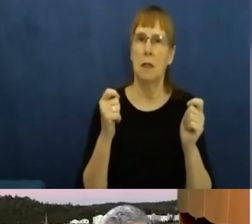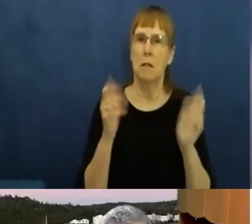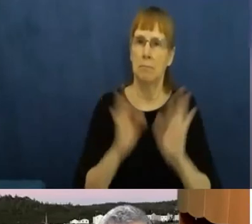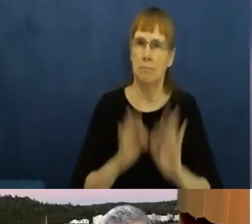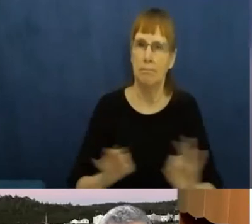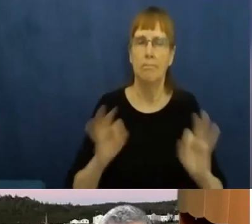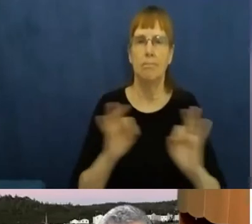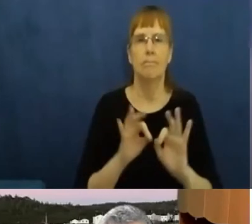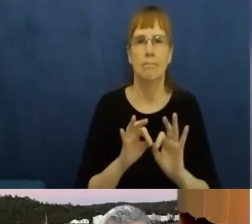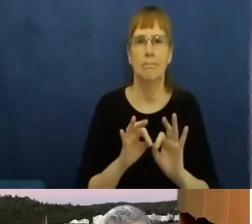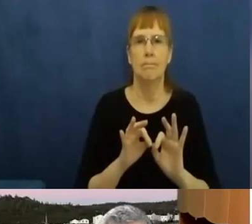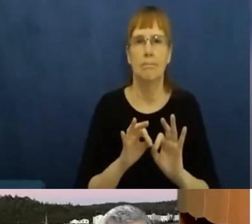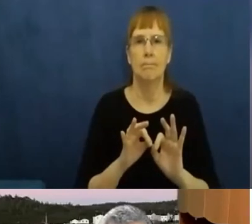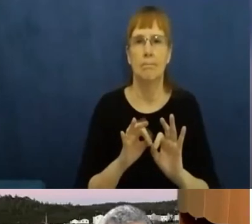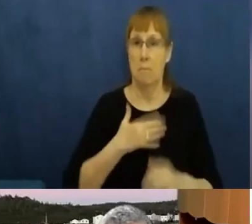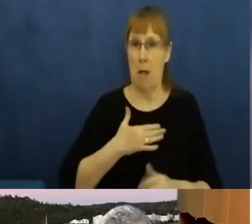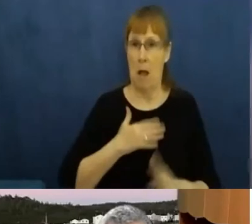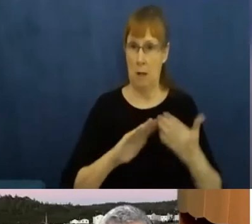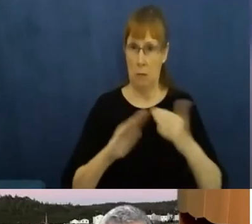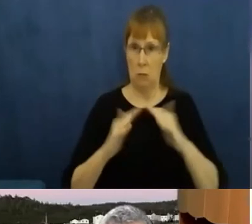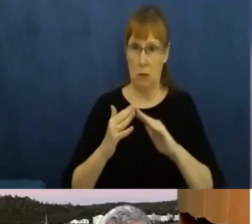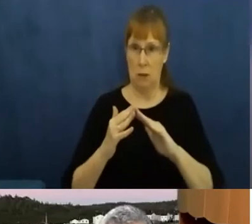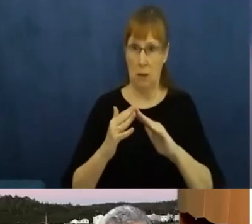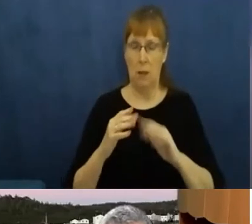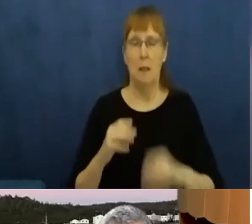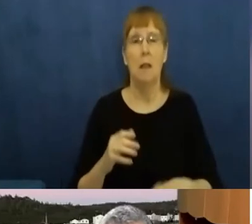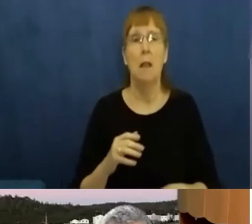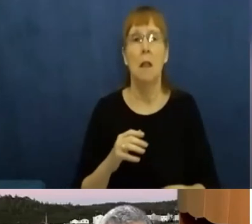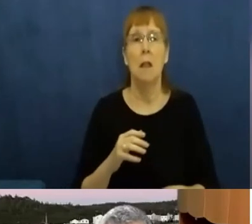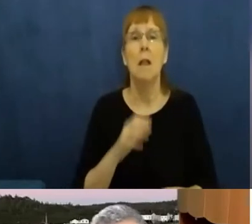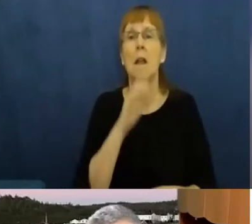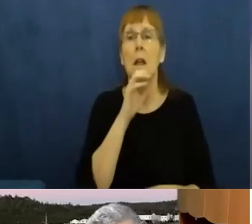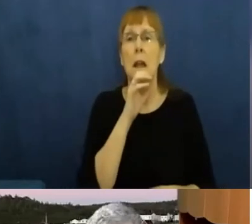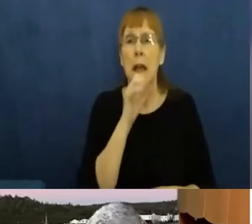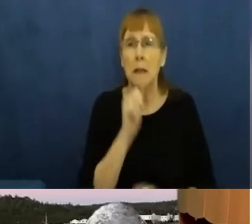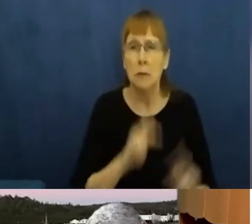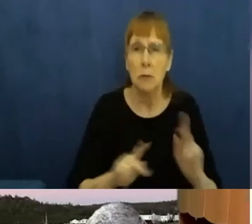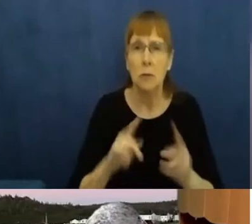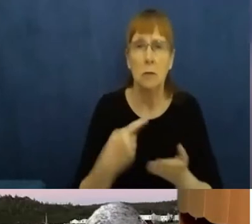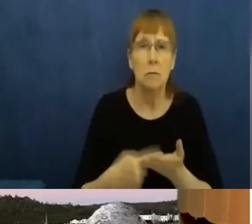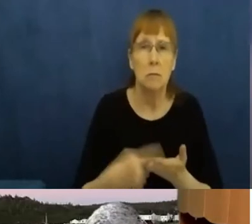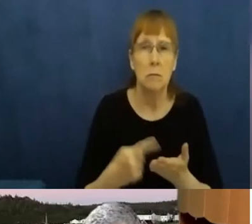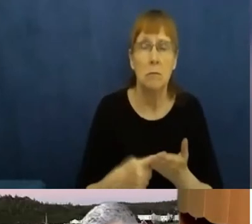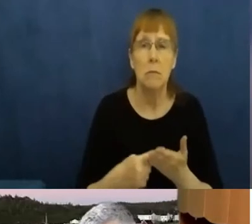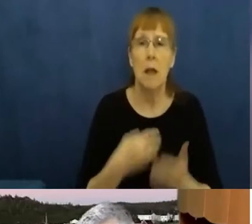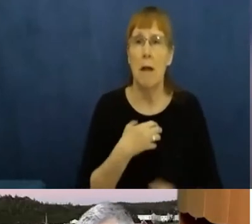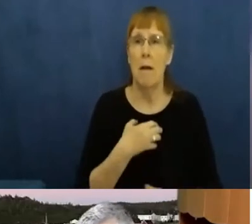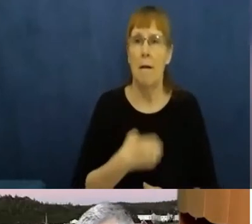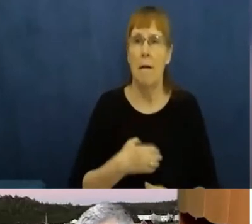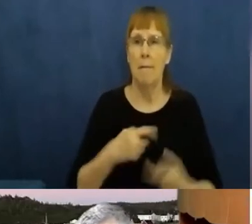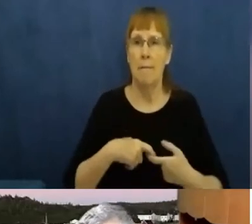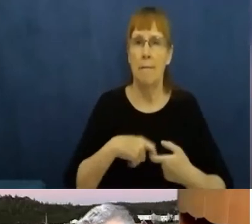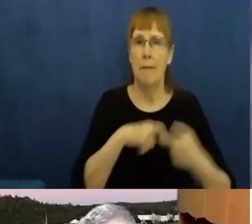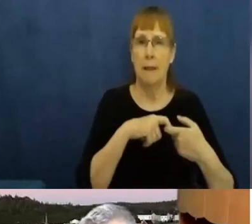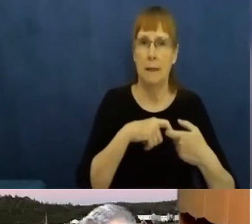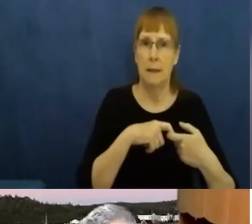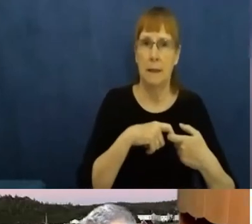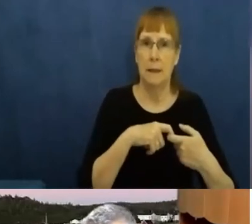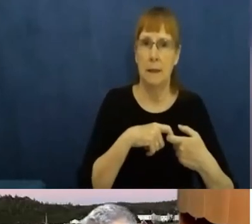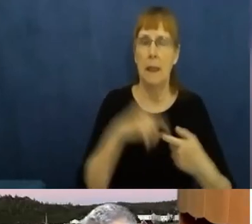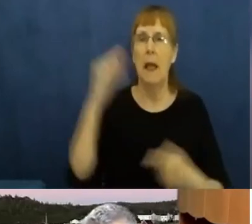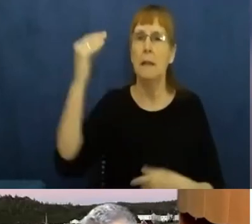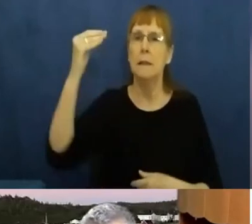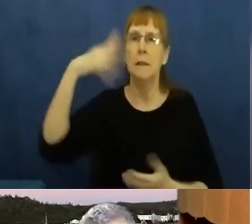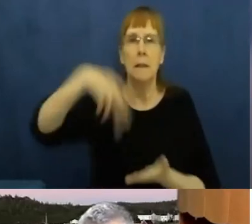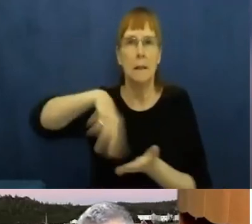elders were talking about fasting and Sundance, which this is ceremony season. Summer is the time that we go